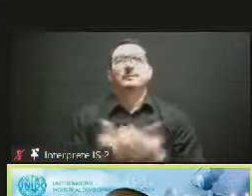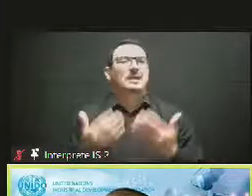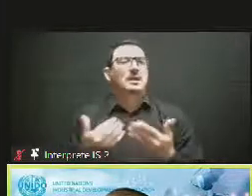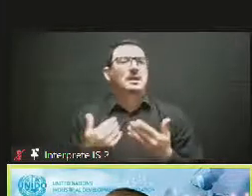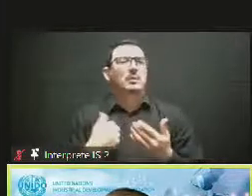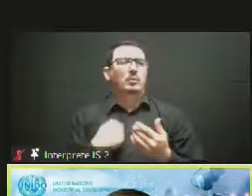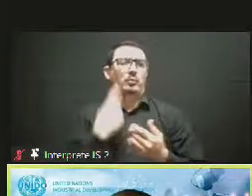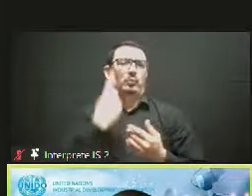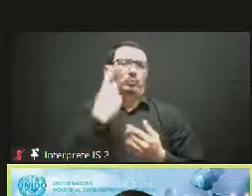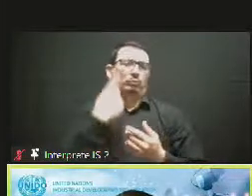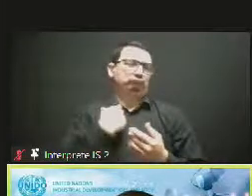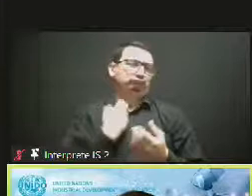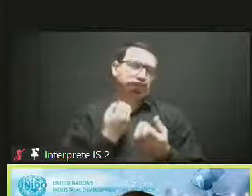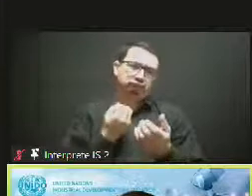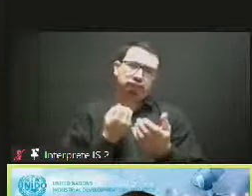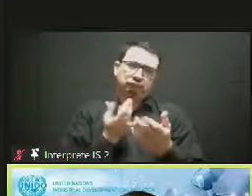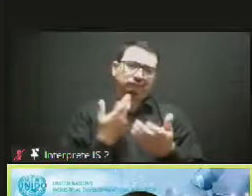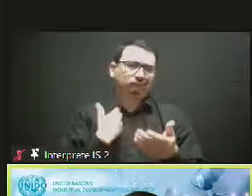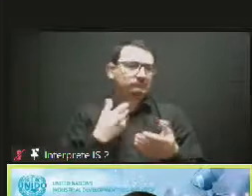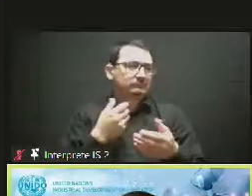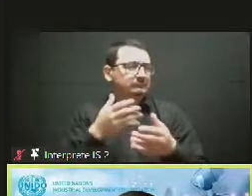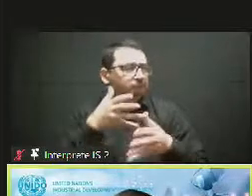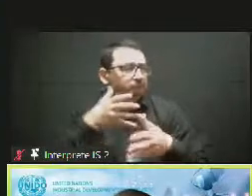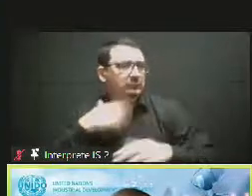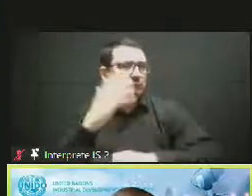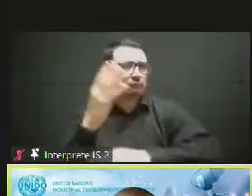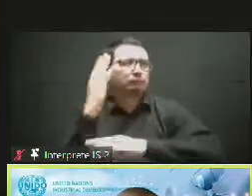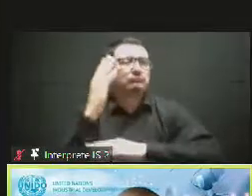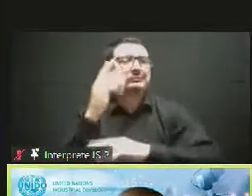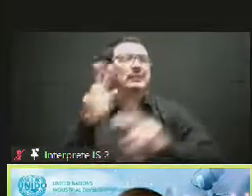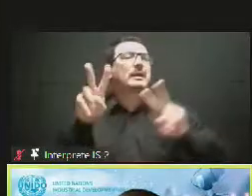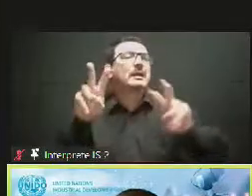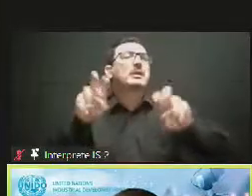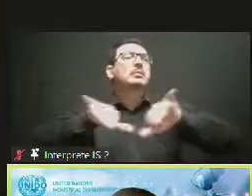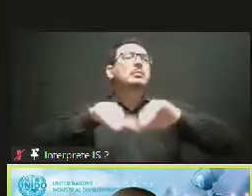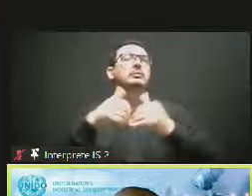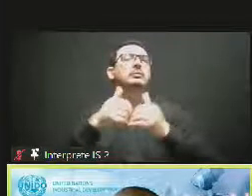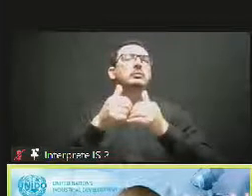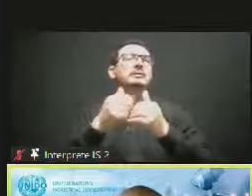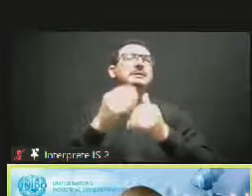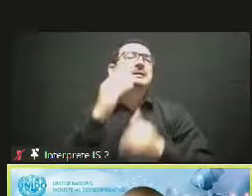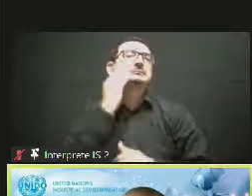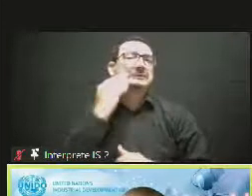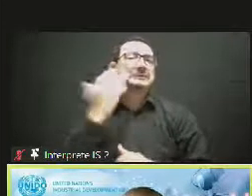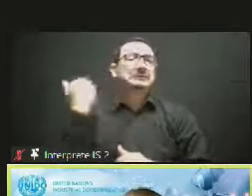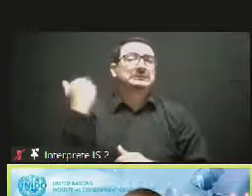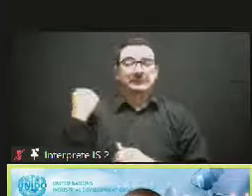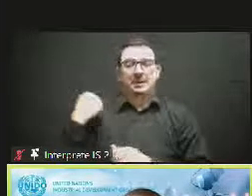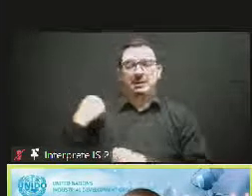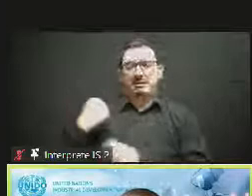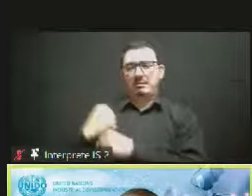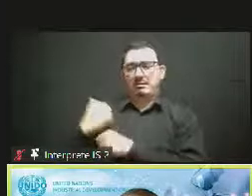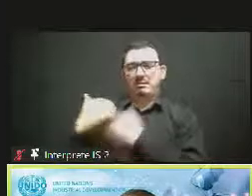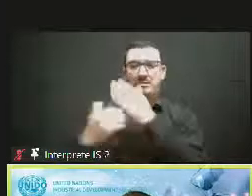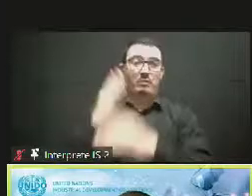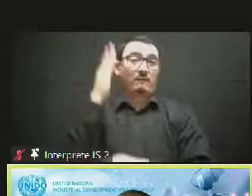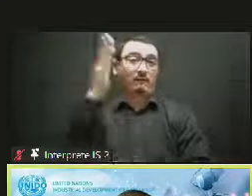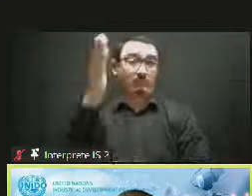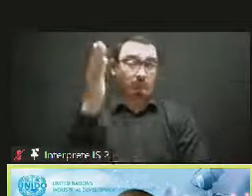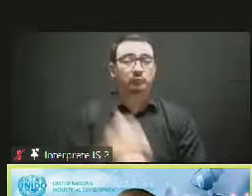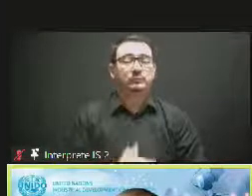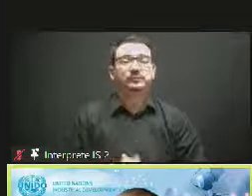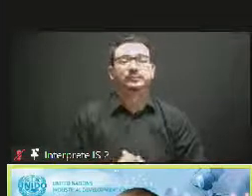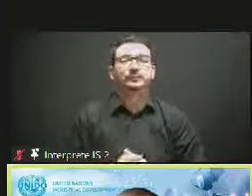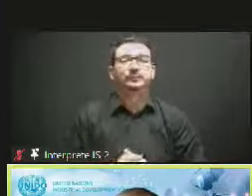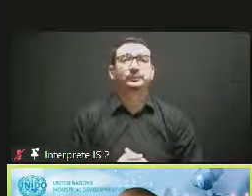in the future, where we should go. Okay. Just a brief overview. Most